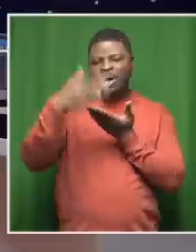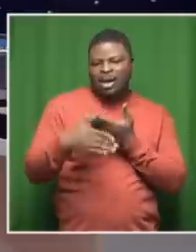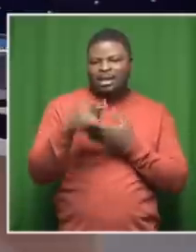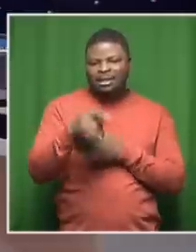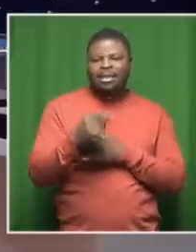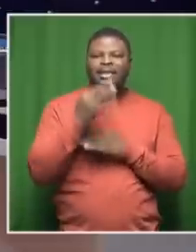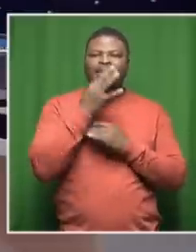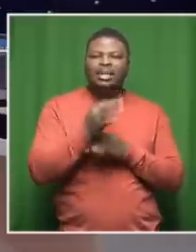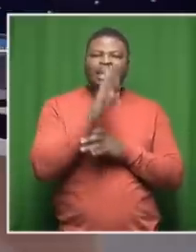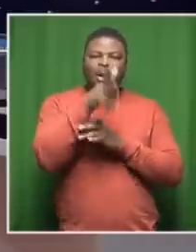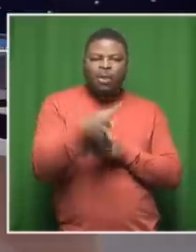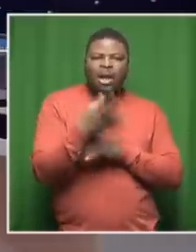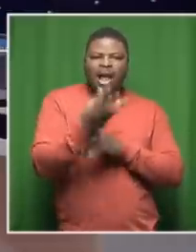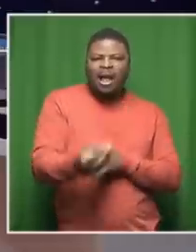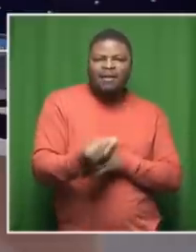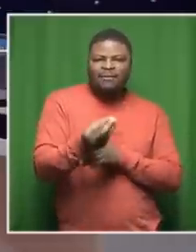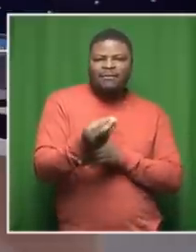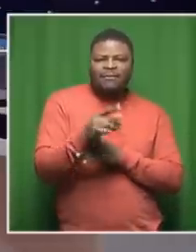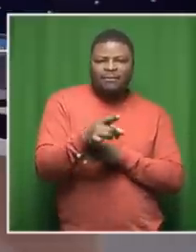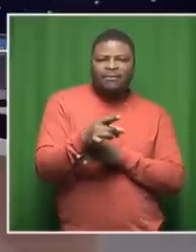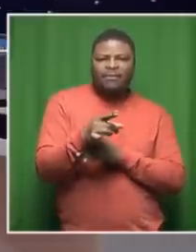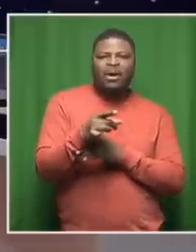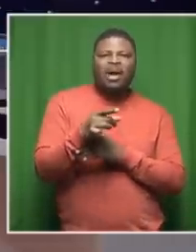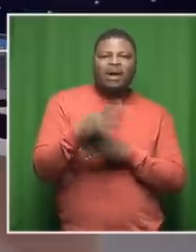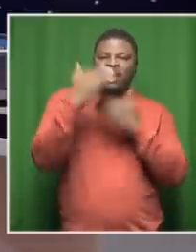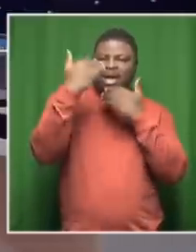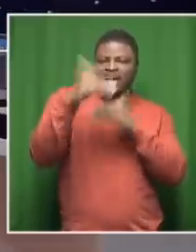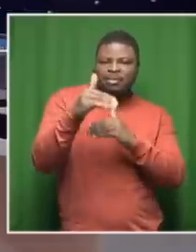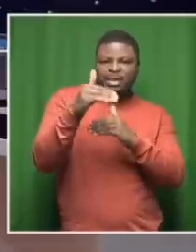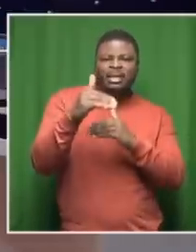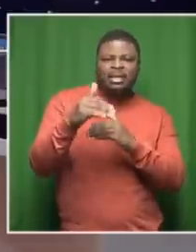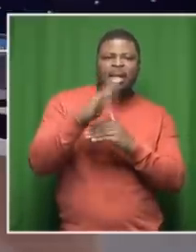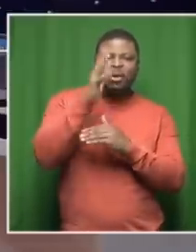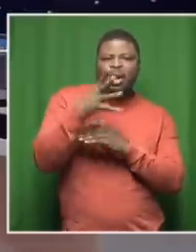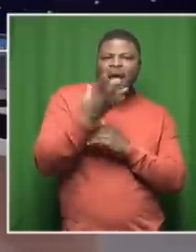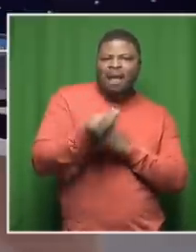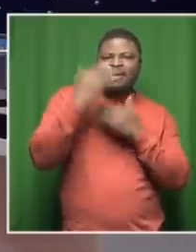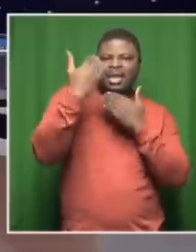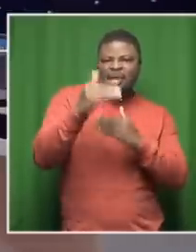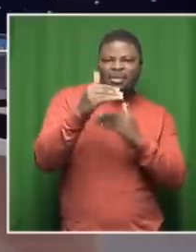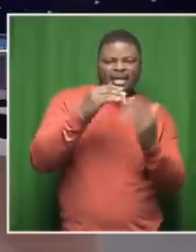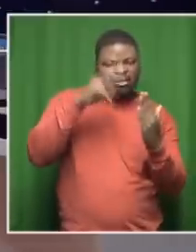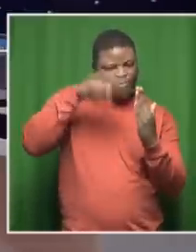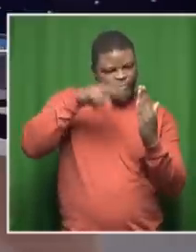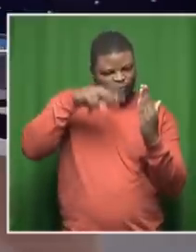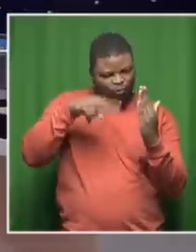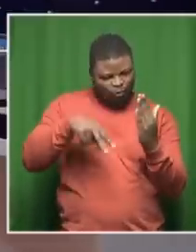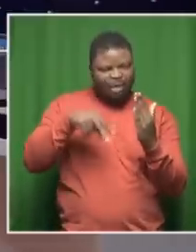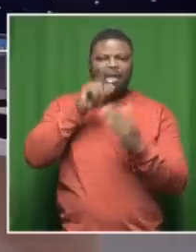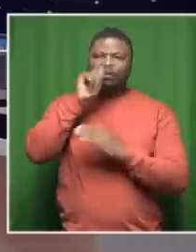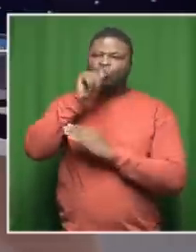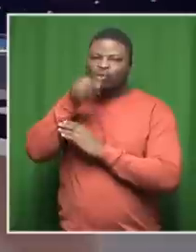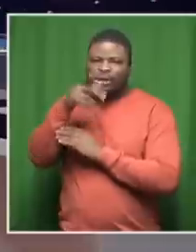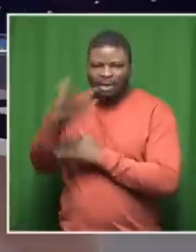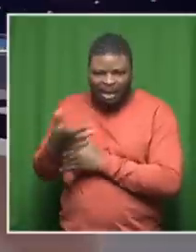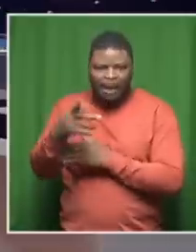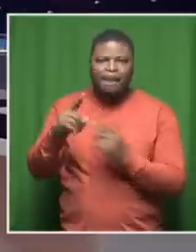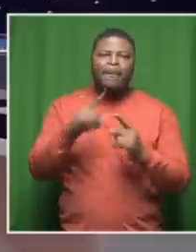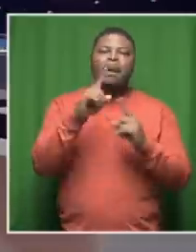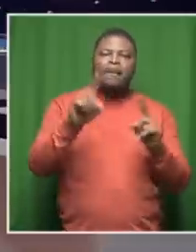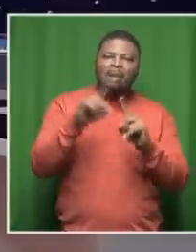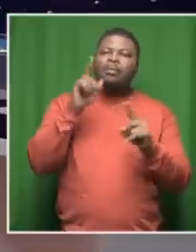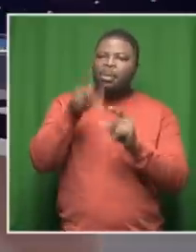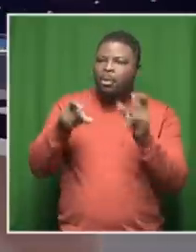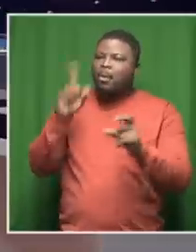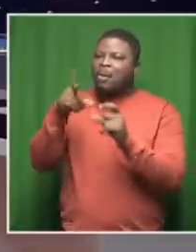sort of have x amount of tweets that you're allowed to read then i'm kicking you off and then you're not allowed to read anymore go and spend time with your family so that's what he said